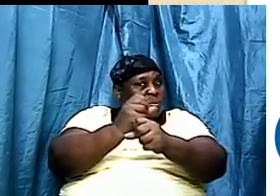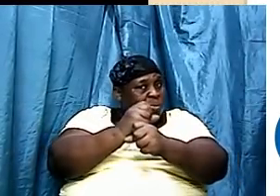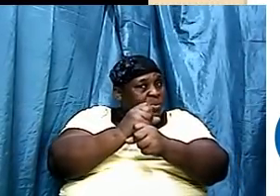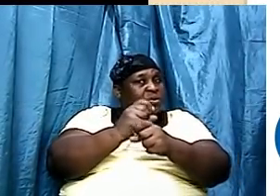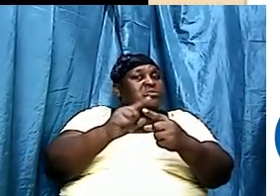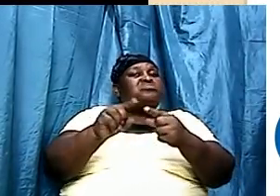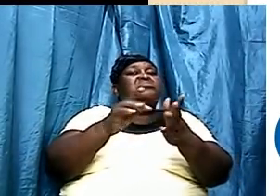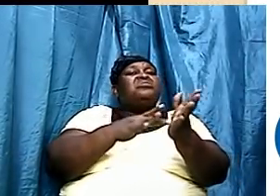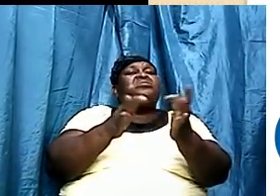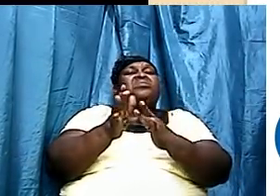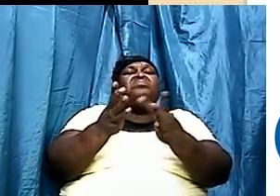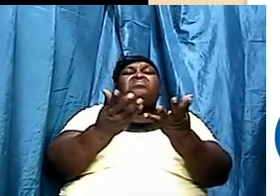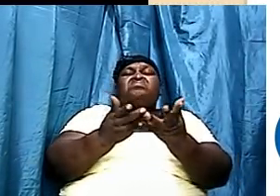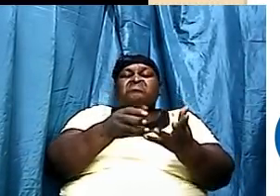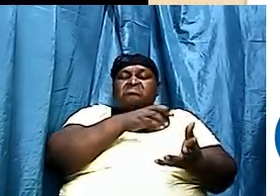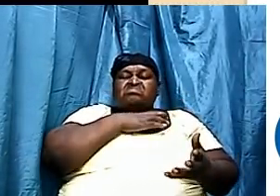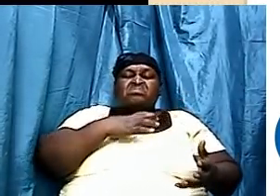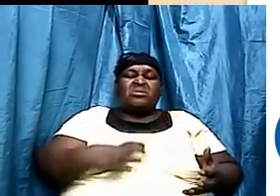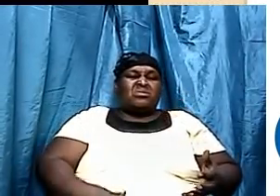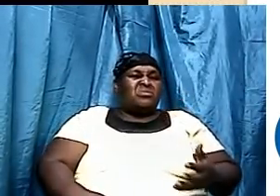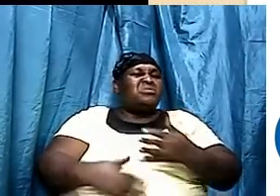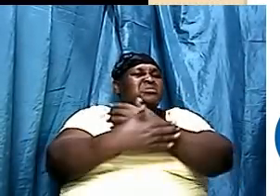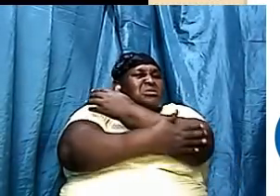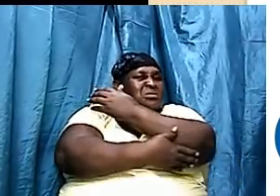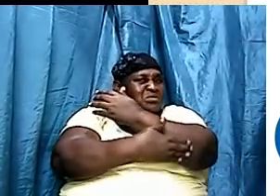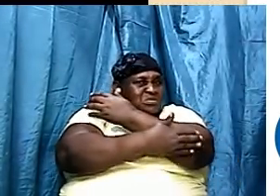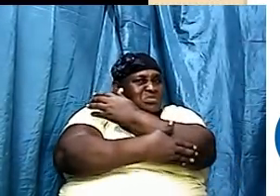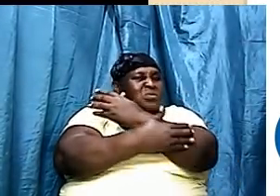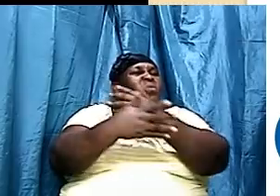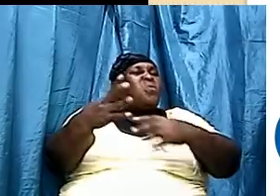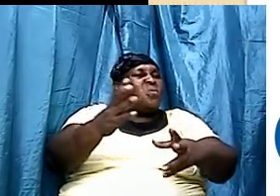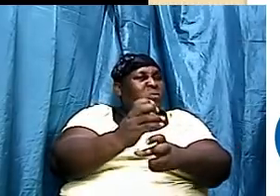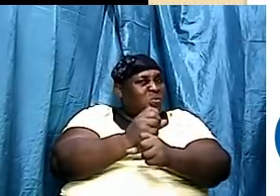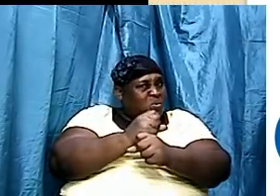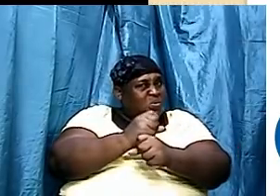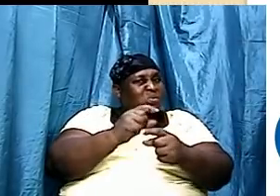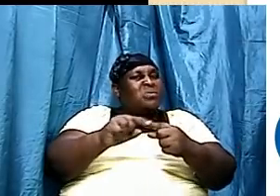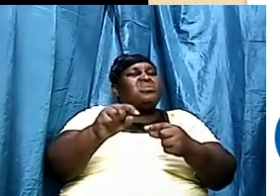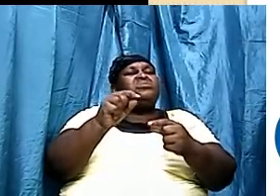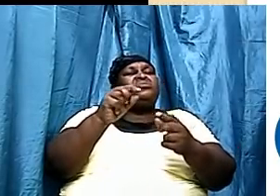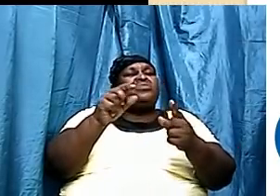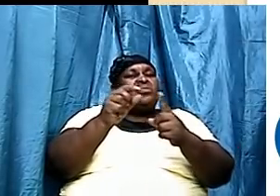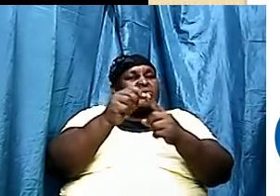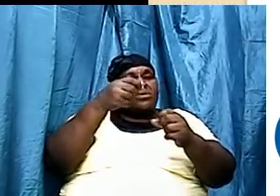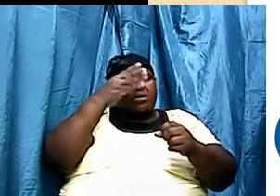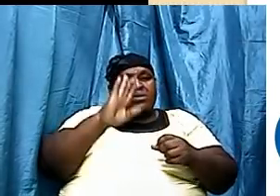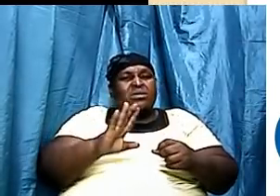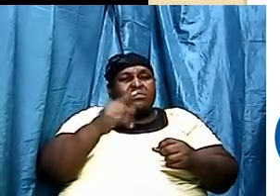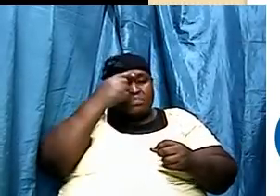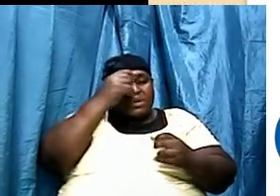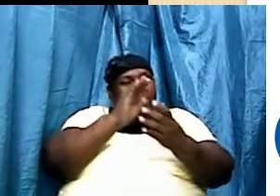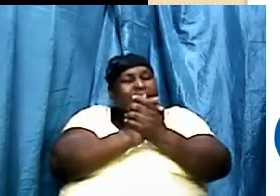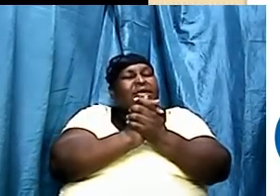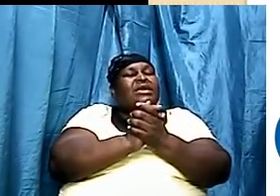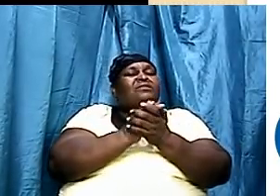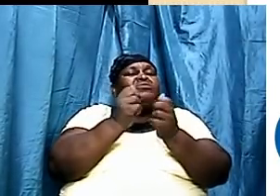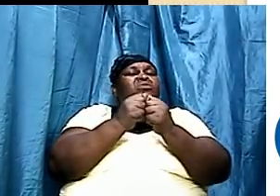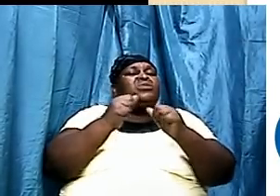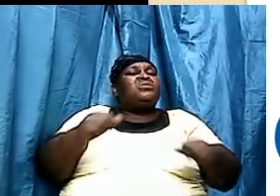that were considered to be Christian countries held on to the word of God. The word of God was believed without doubt. They held it high.